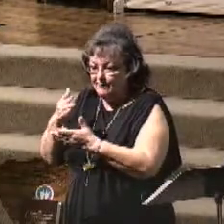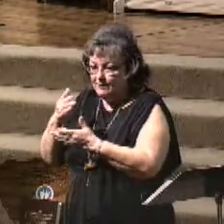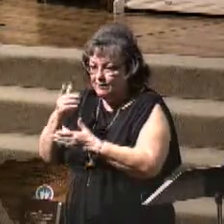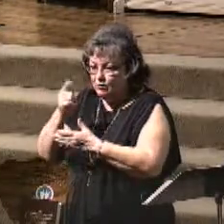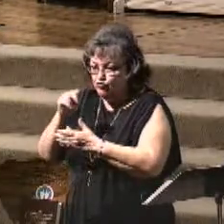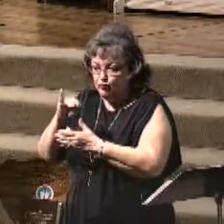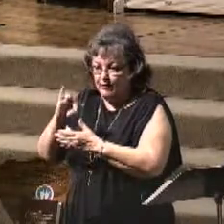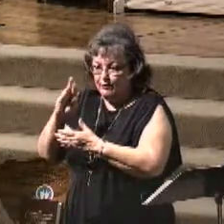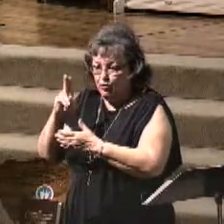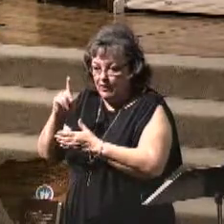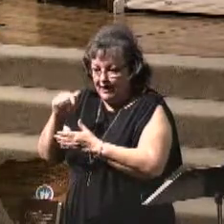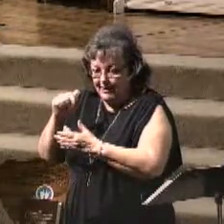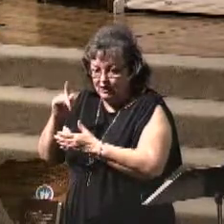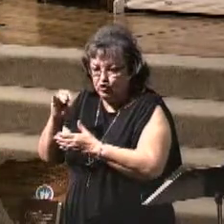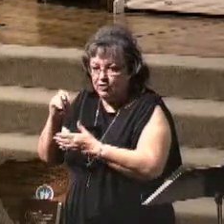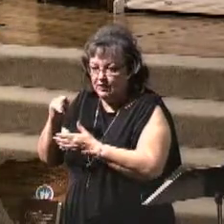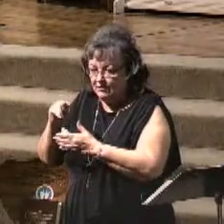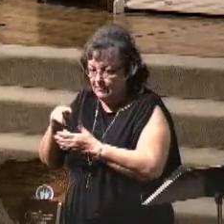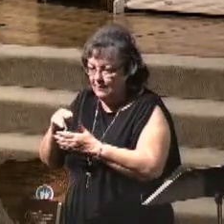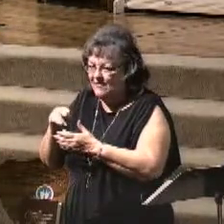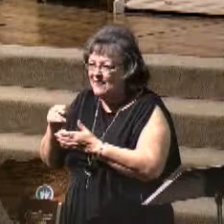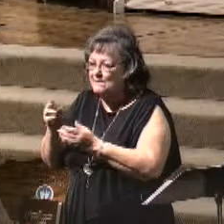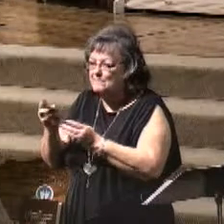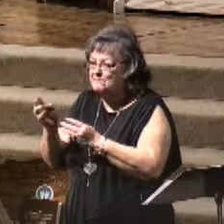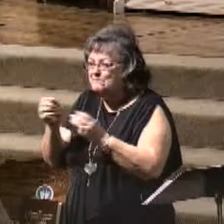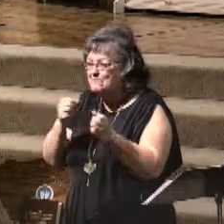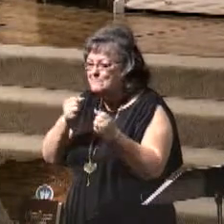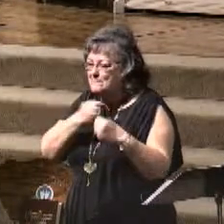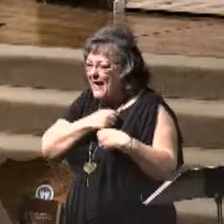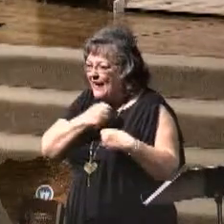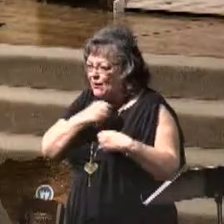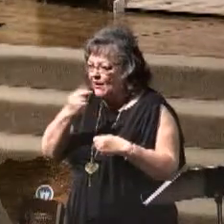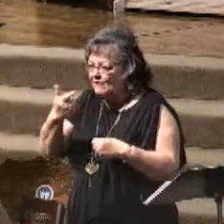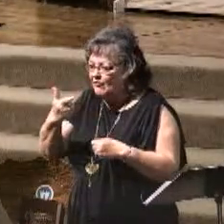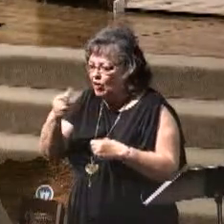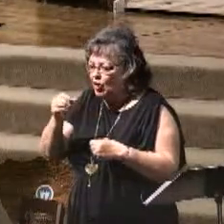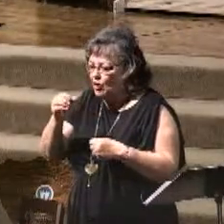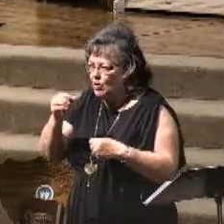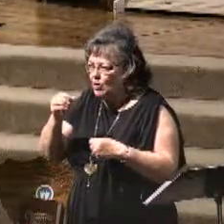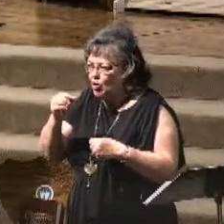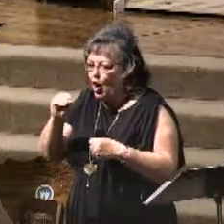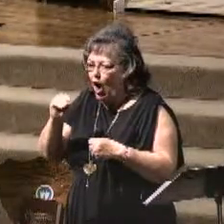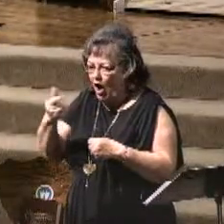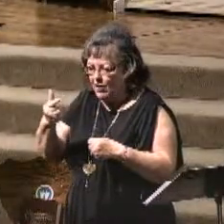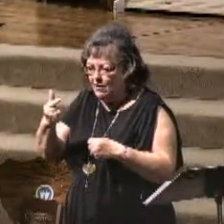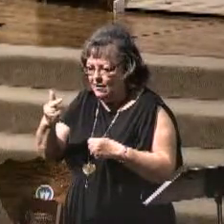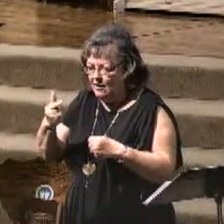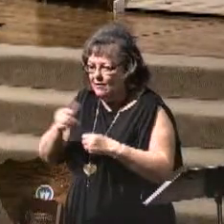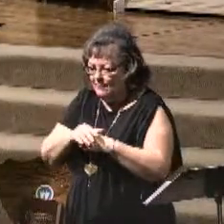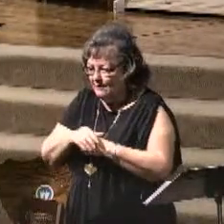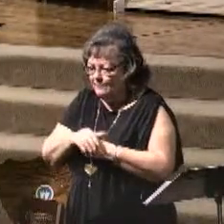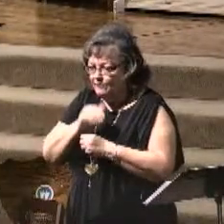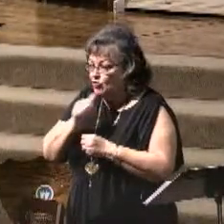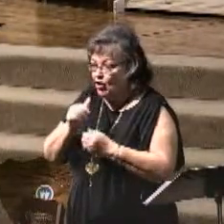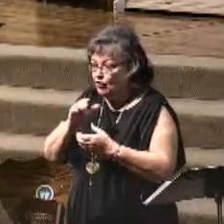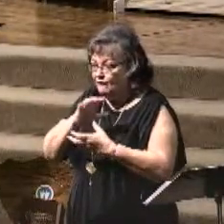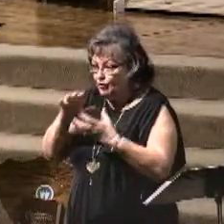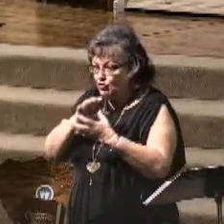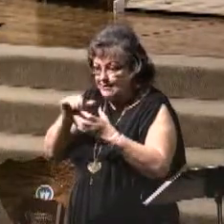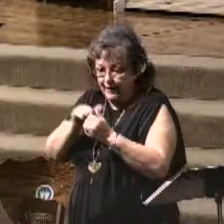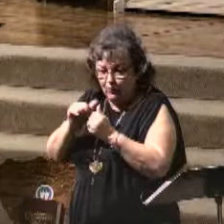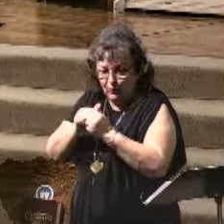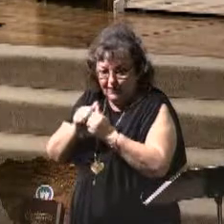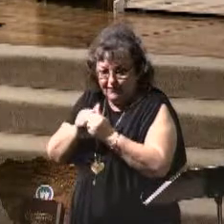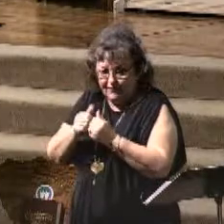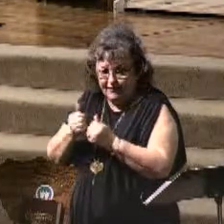The Bible calls it the Battle of Gog. Don't confuse that with the Battle of Gog and Magog that takes place at the end of the kingdom.